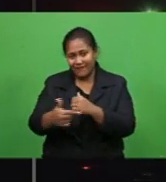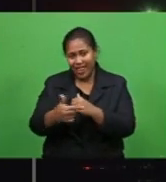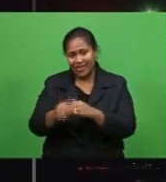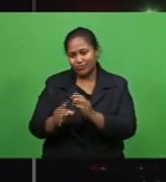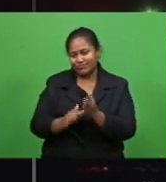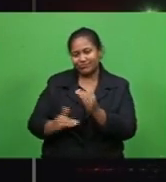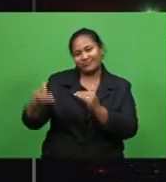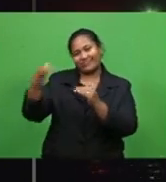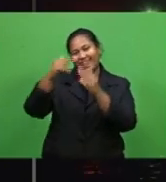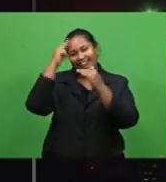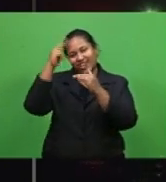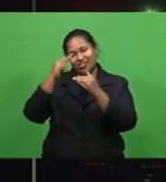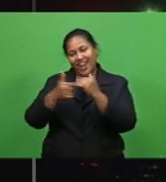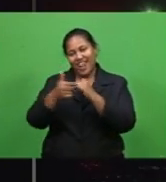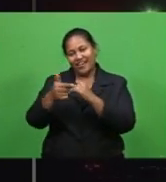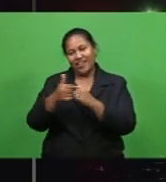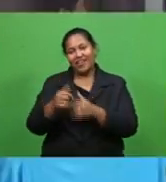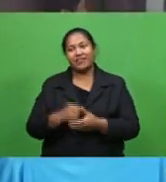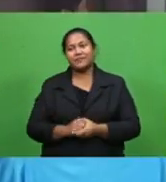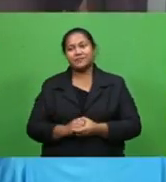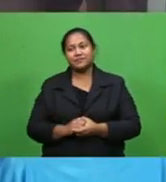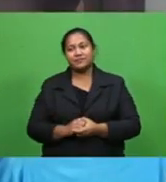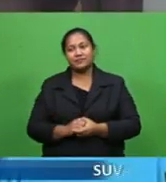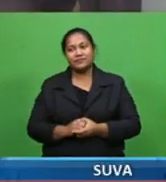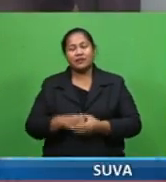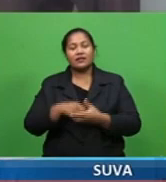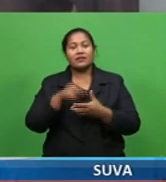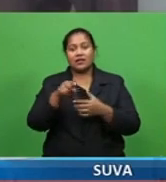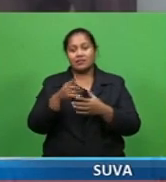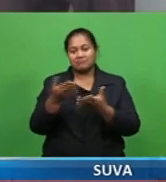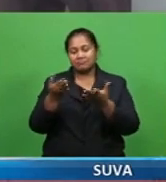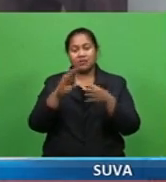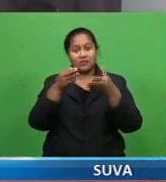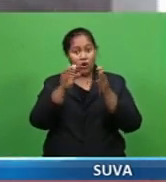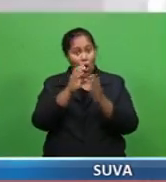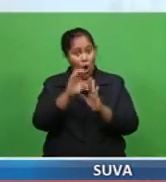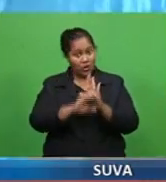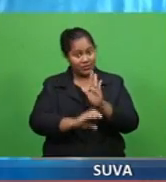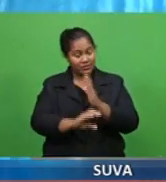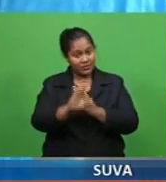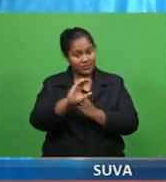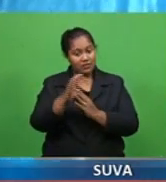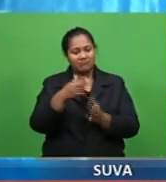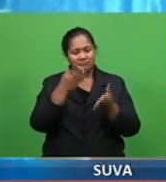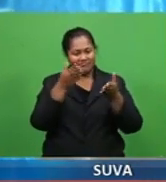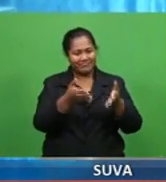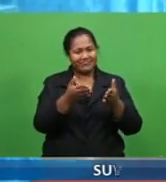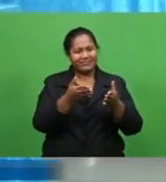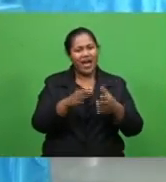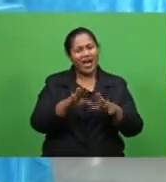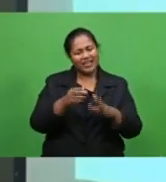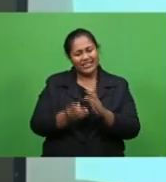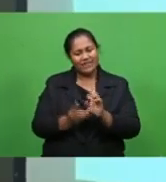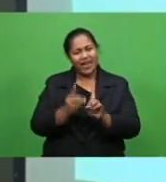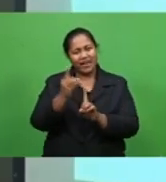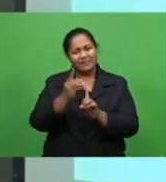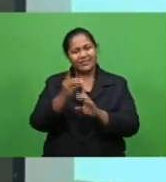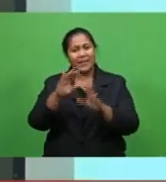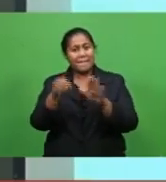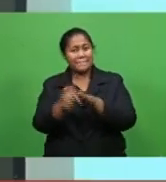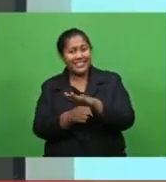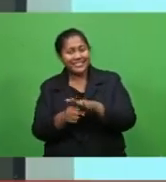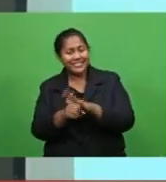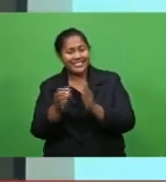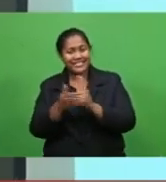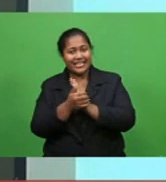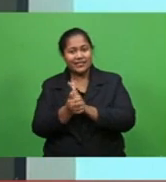Dalai Matarakula has more the course focused mainly on developing basic tactical skills it's a more about